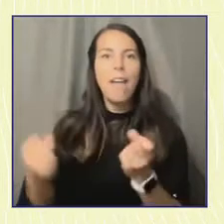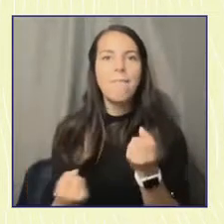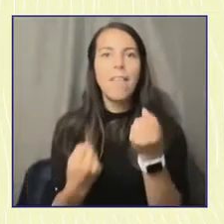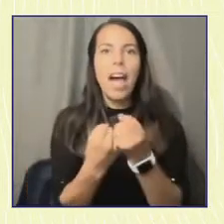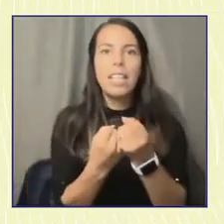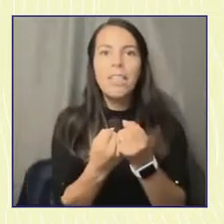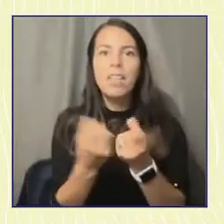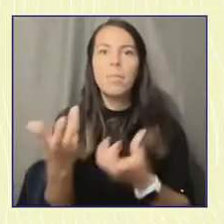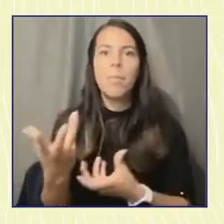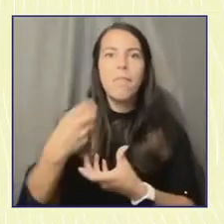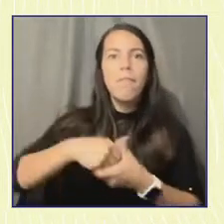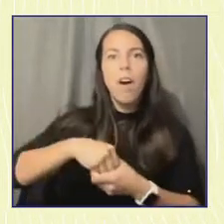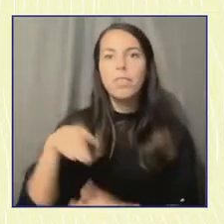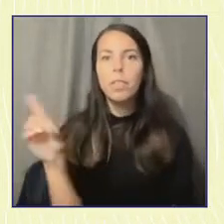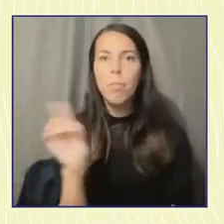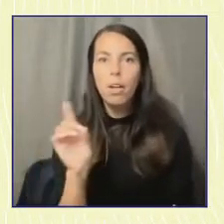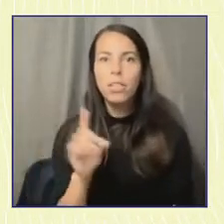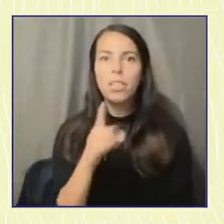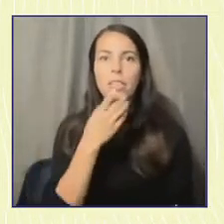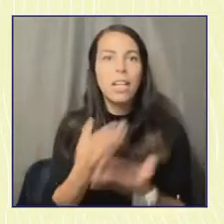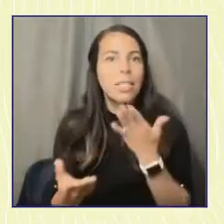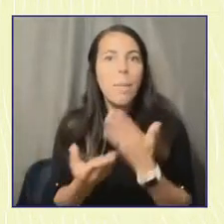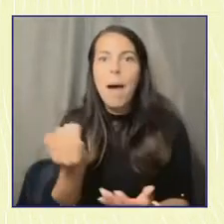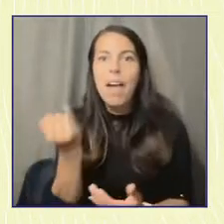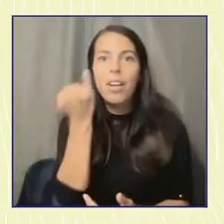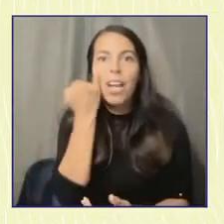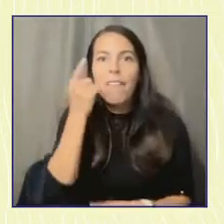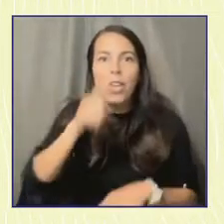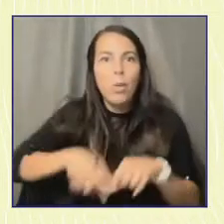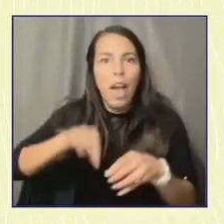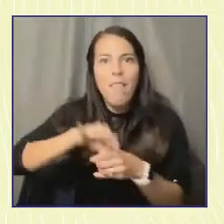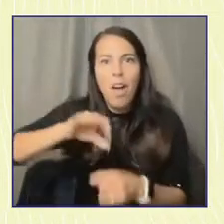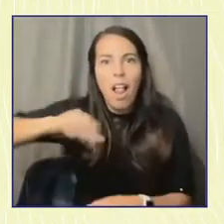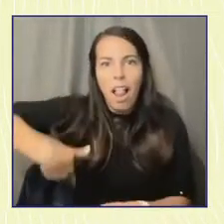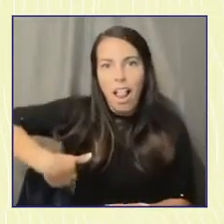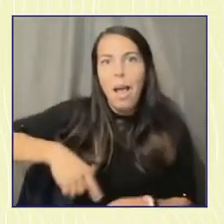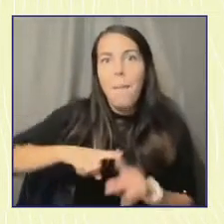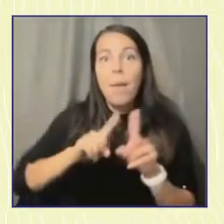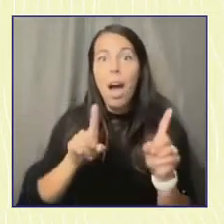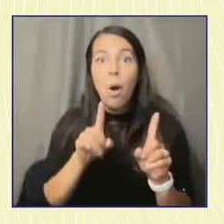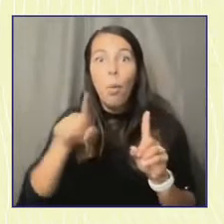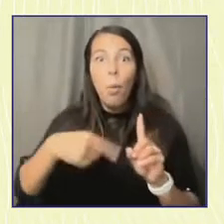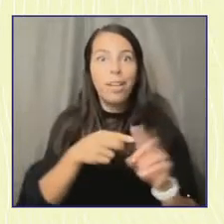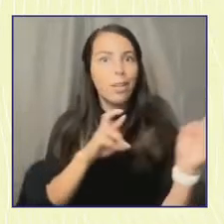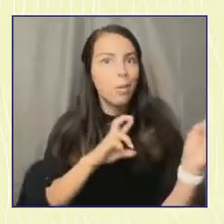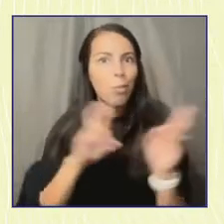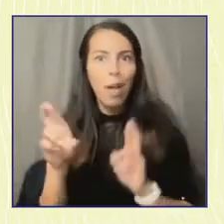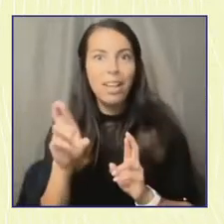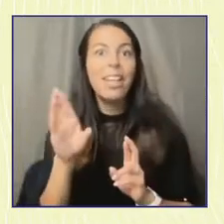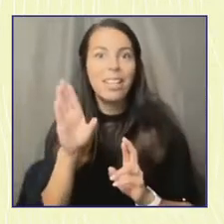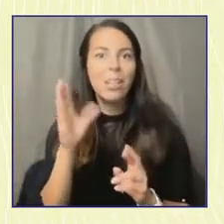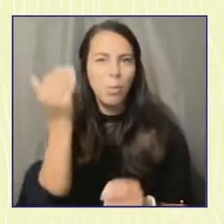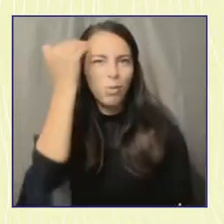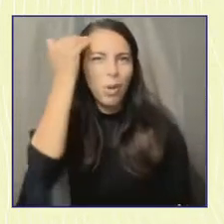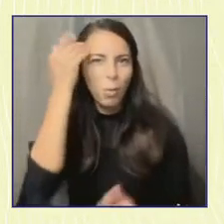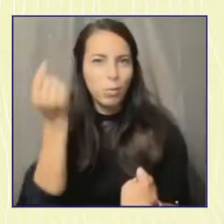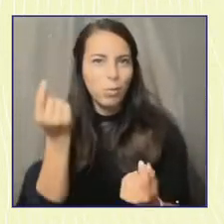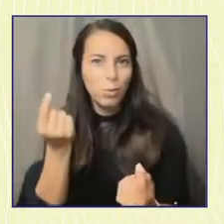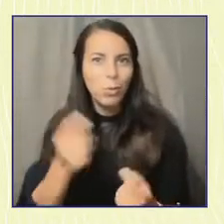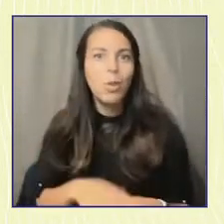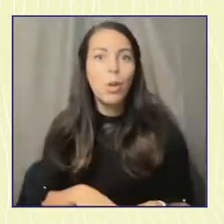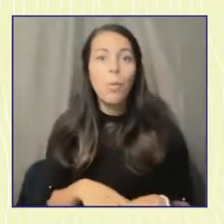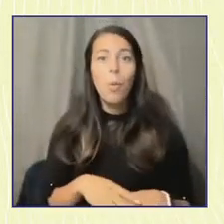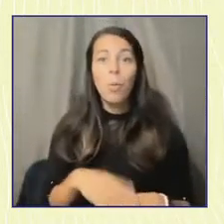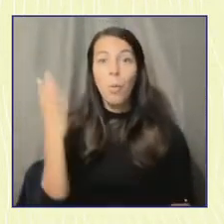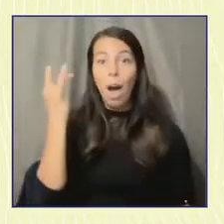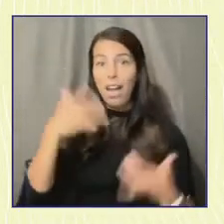democracy, even if you can't actively engage when it comes to the actual day of the election. Because young people have a lot of sway, as we've seen in